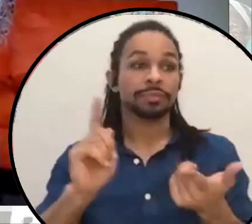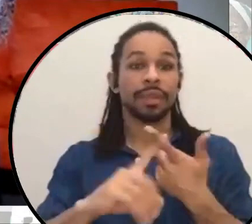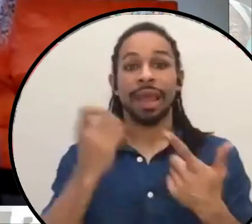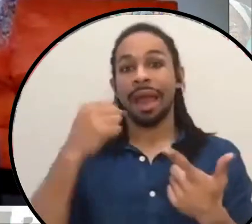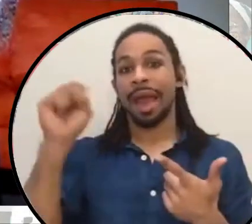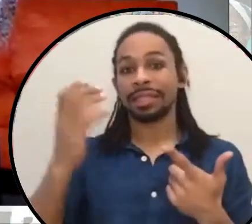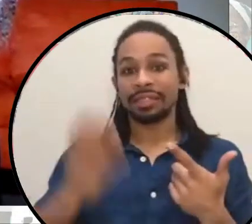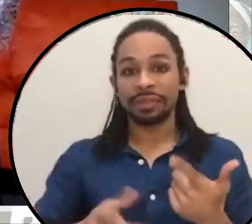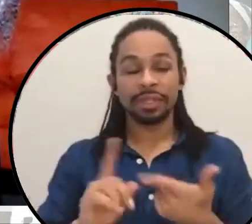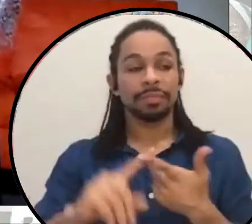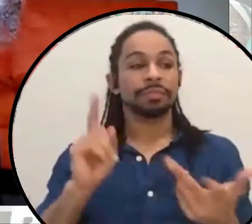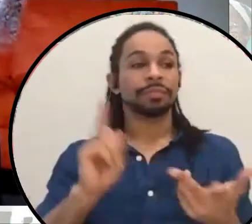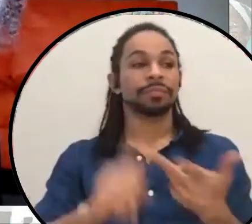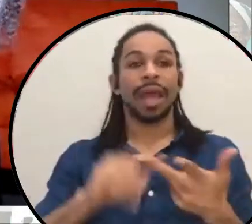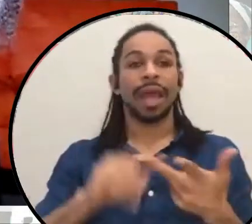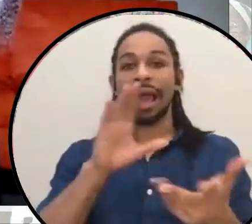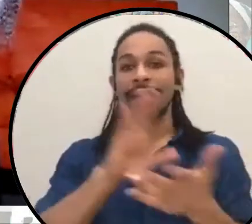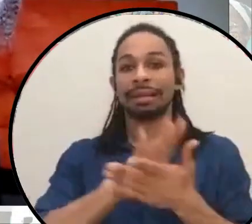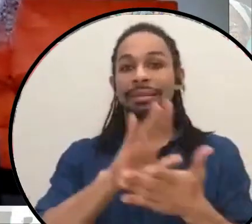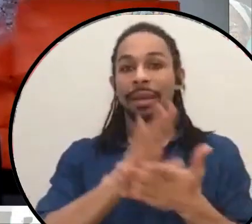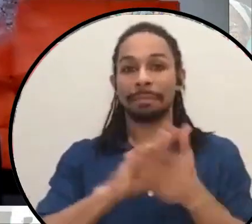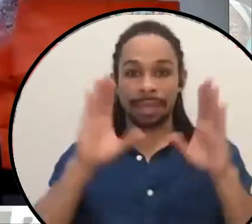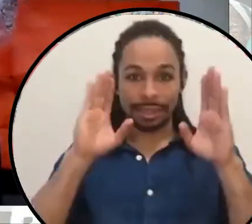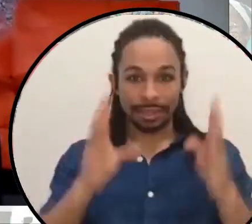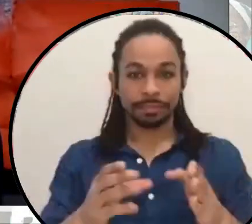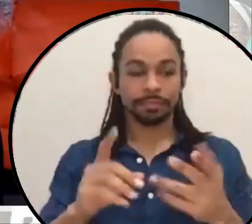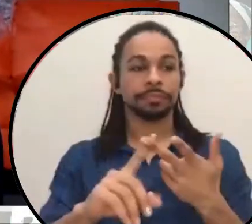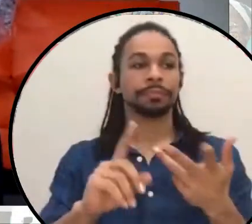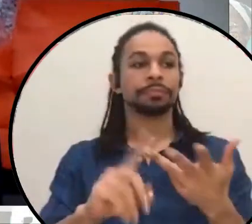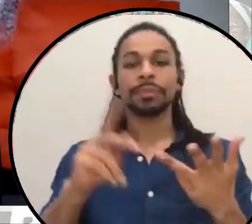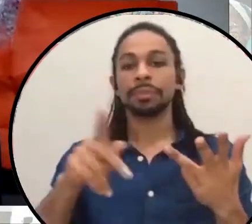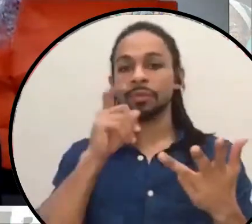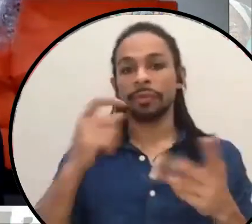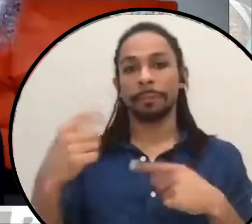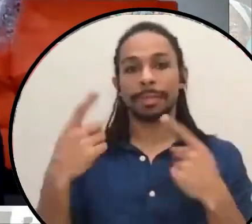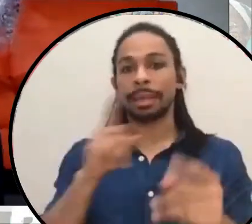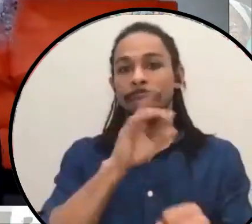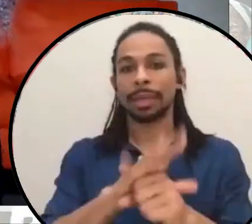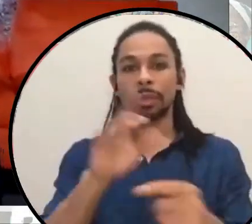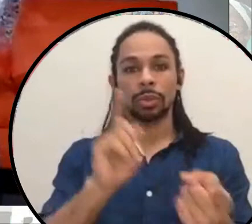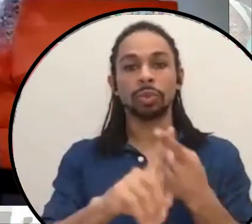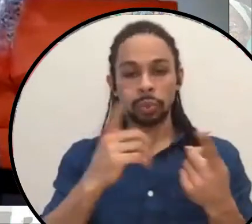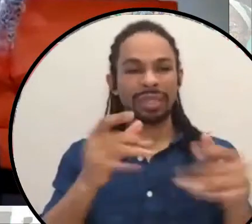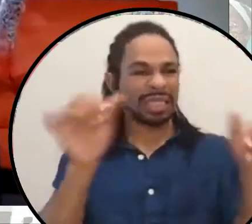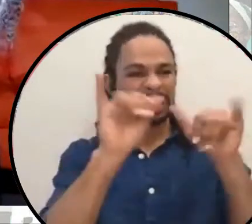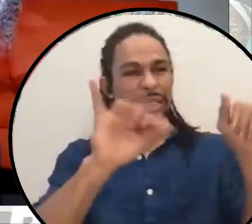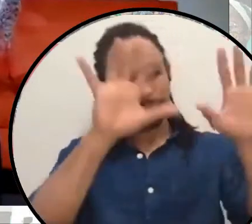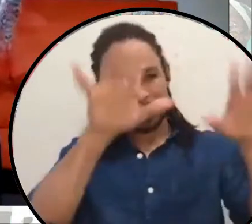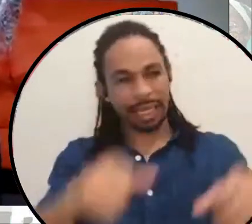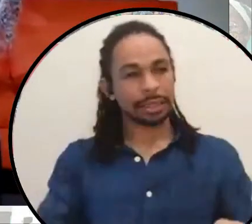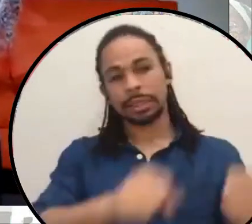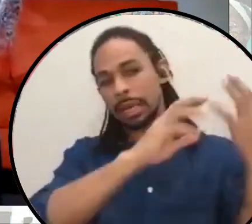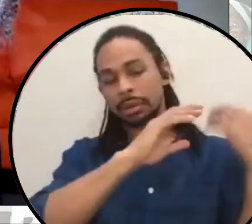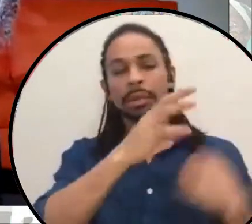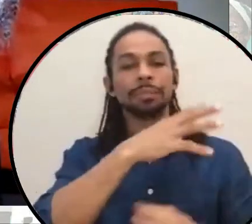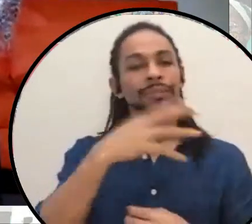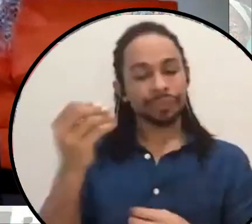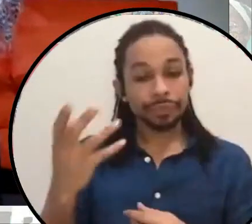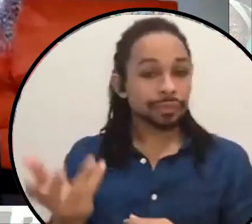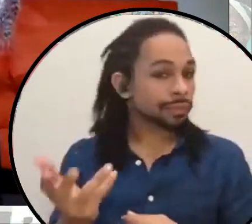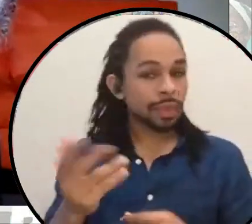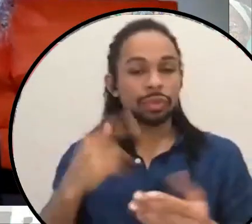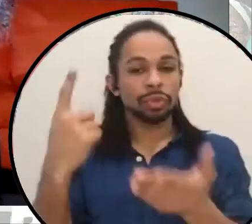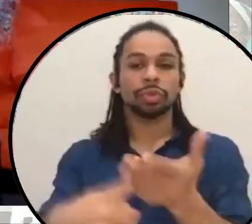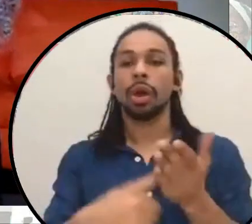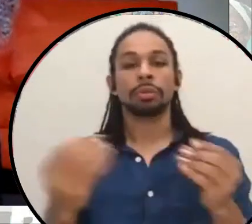and academics who have been committed to abolition or who are newer to abolition to really talk together about, uh,